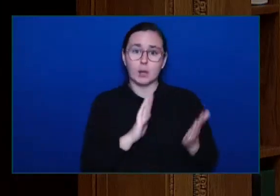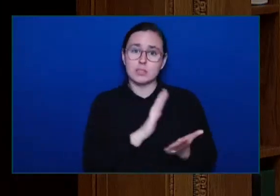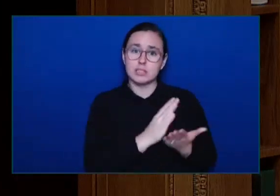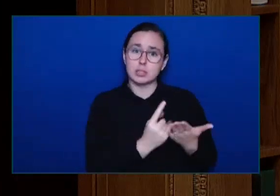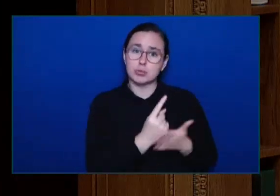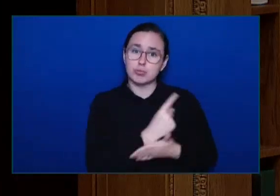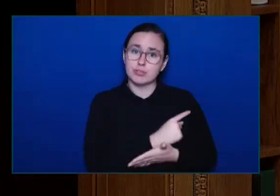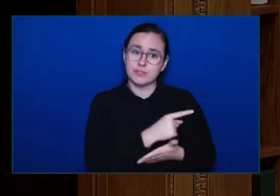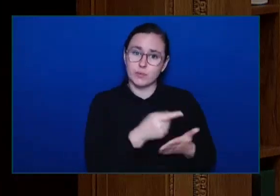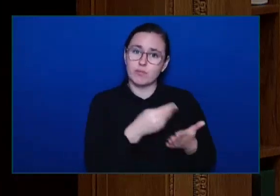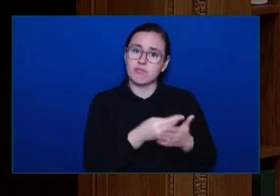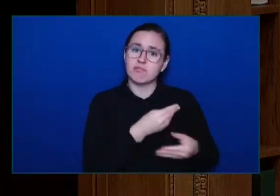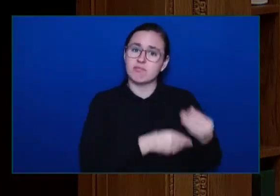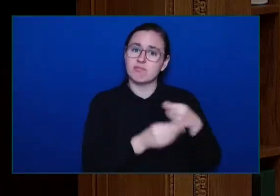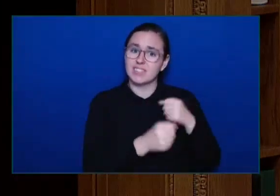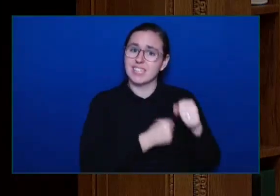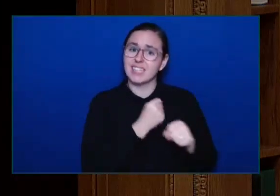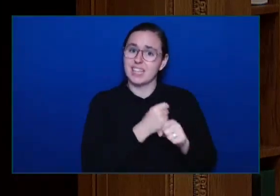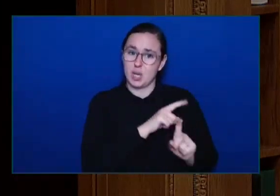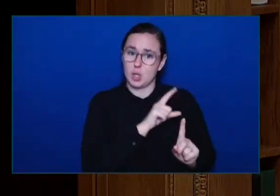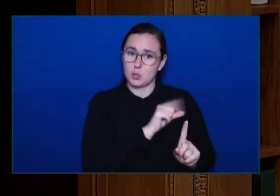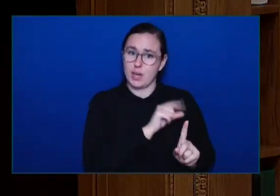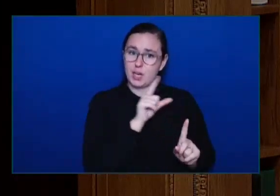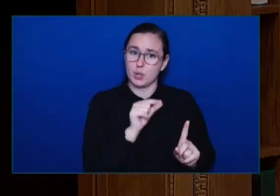inaccurate and misleading components